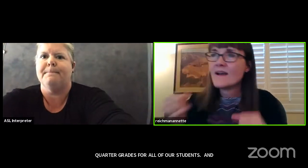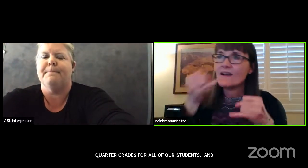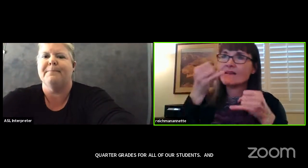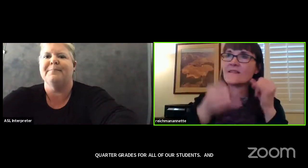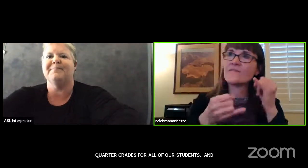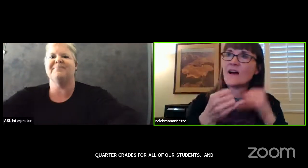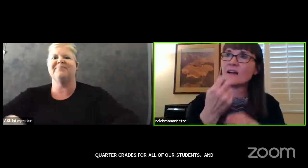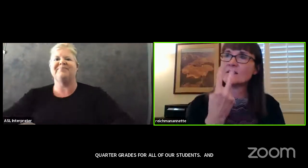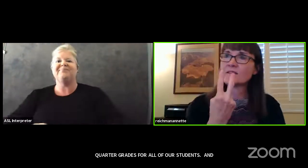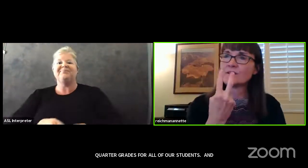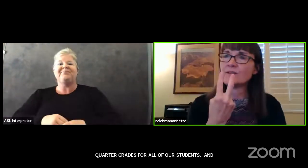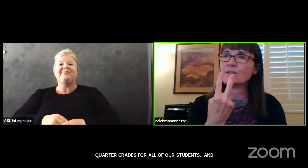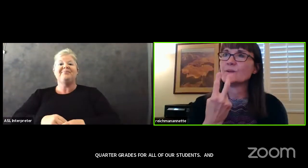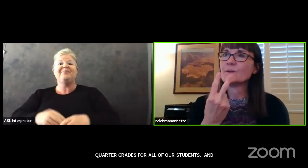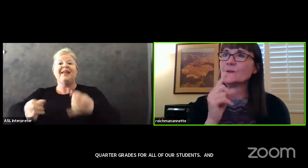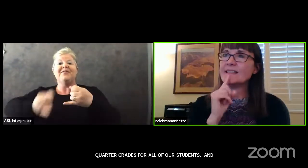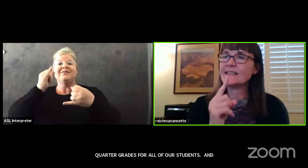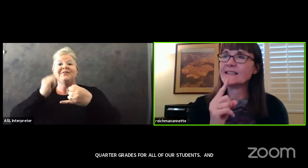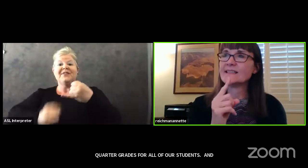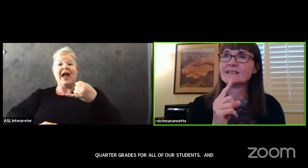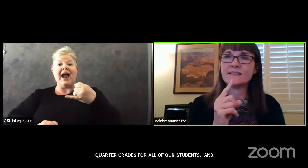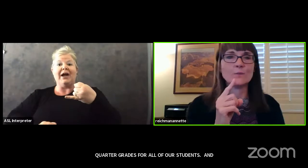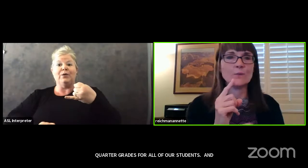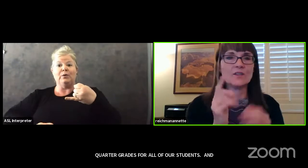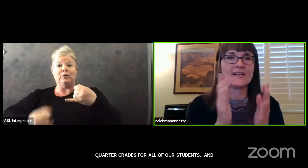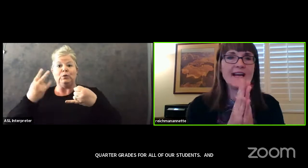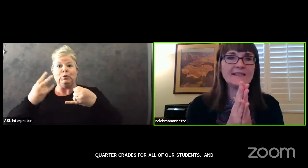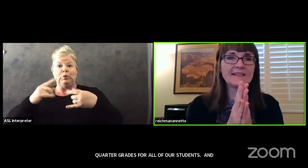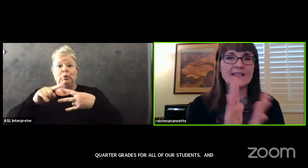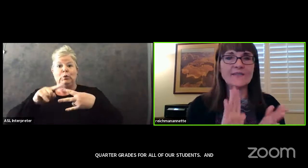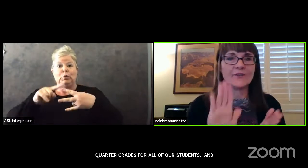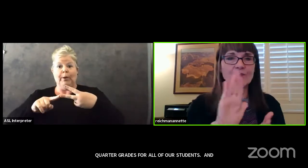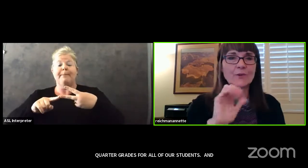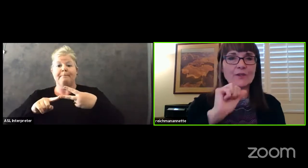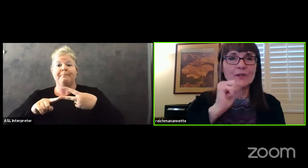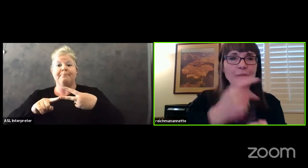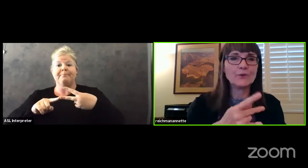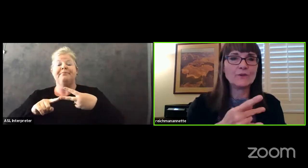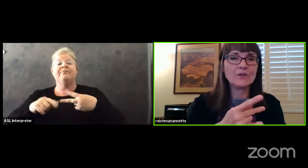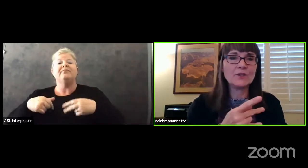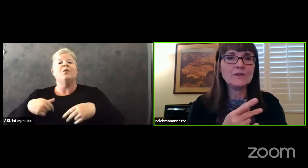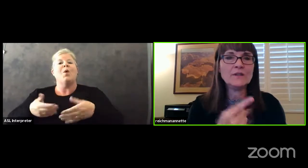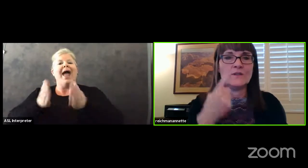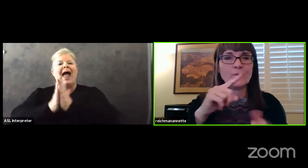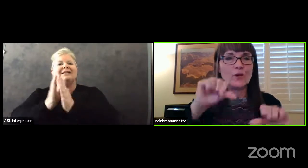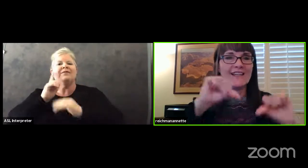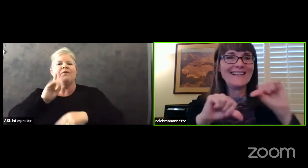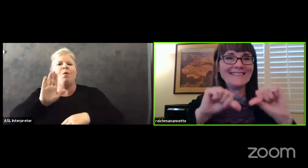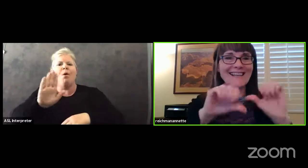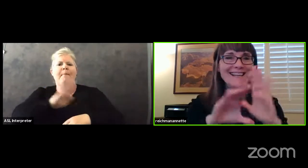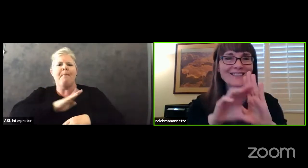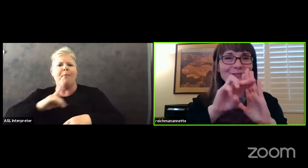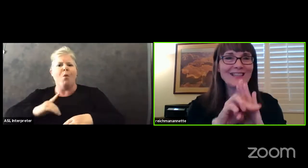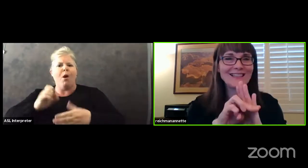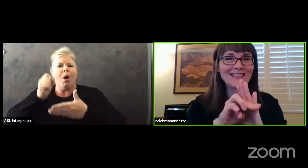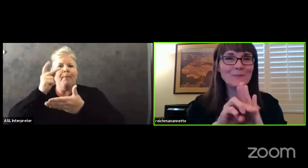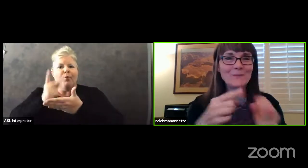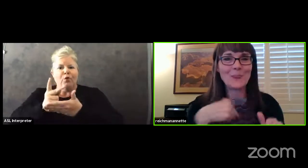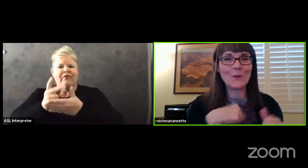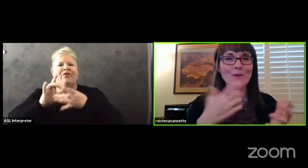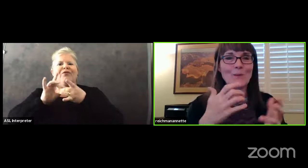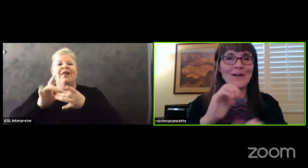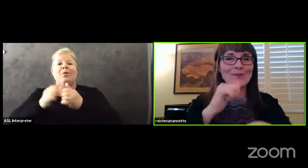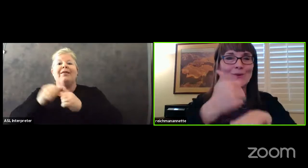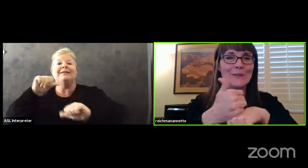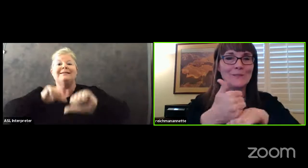And then the final two is we're asking for your approval for a science curriculum